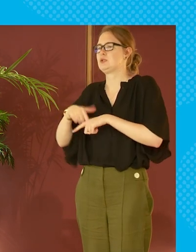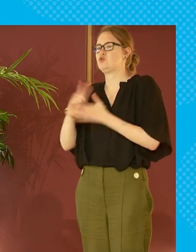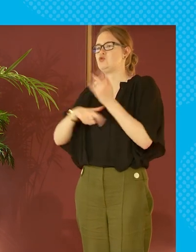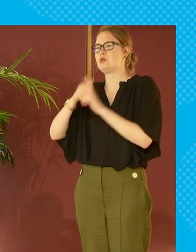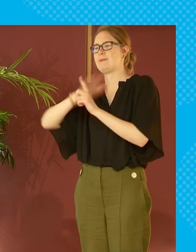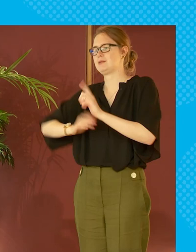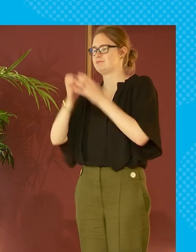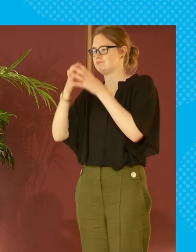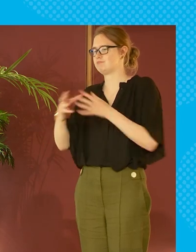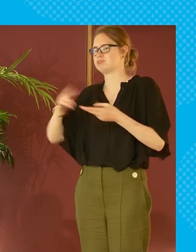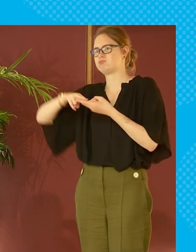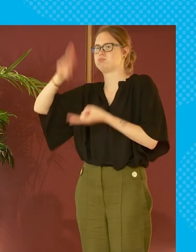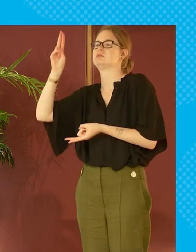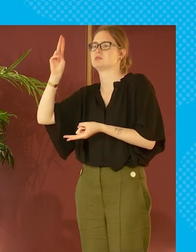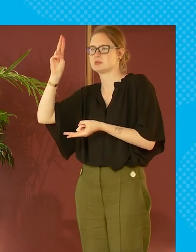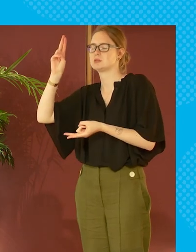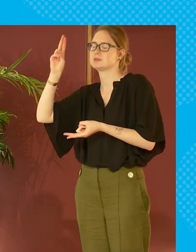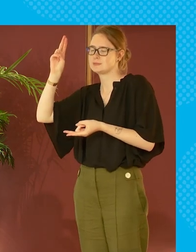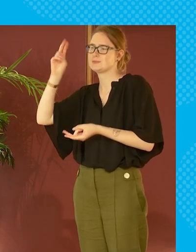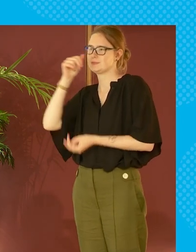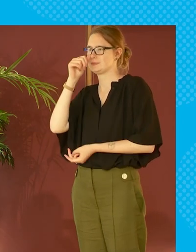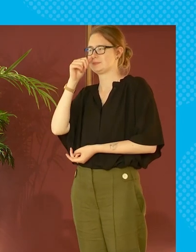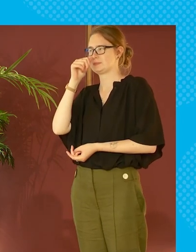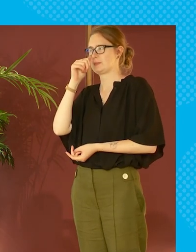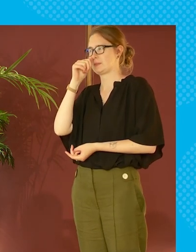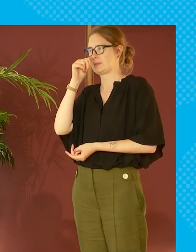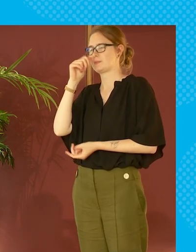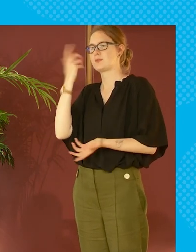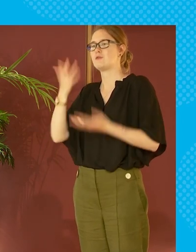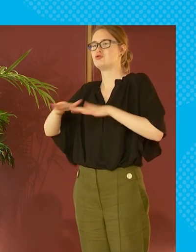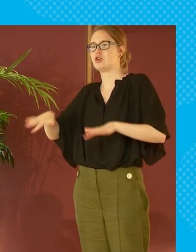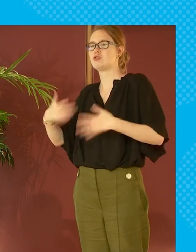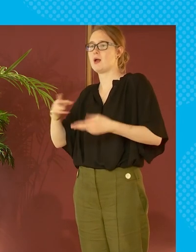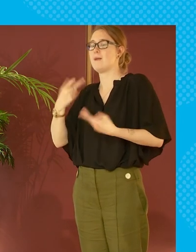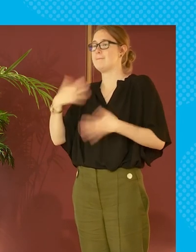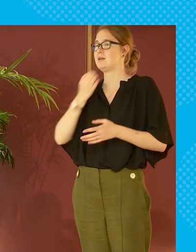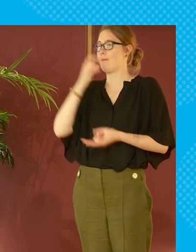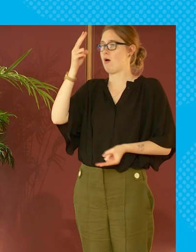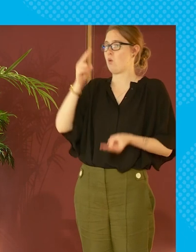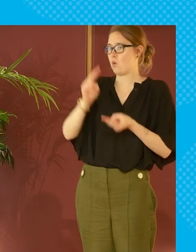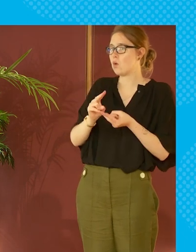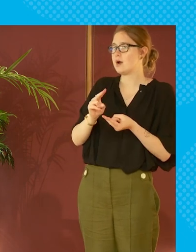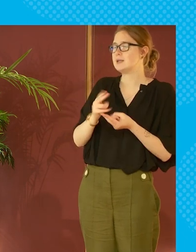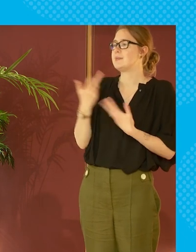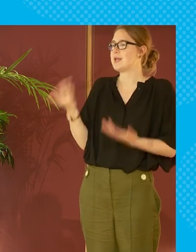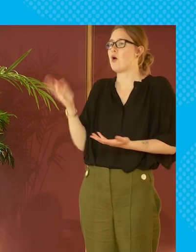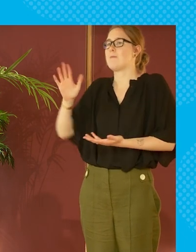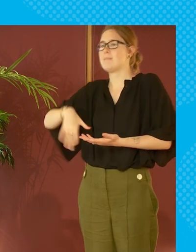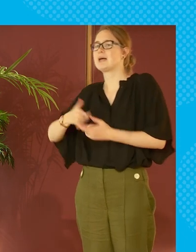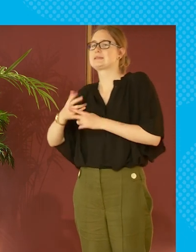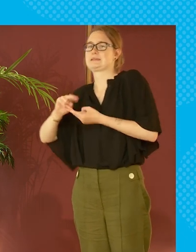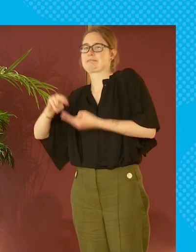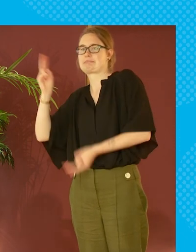uk has risen for the whole period of devolution now for children it had fallen for a while it started to come back